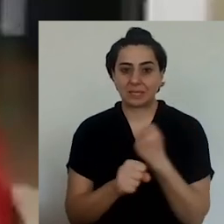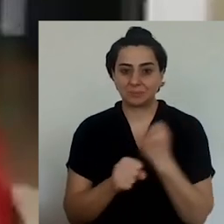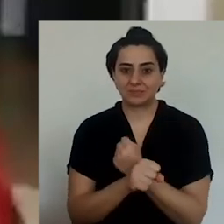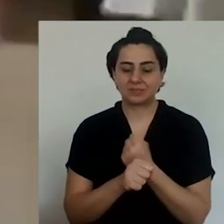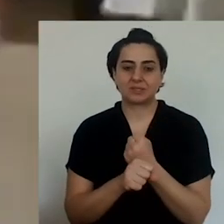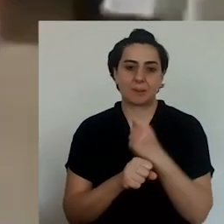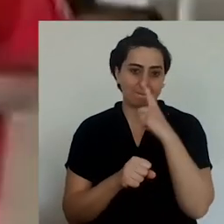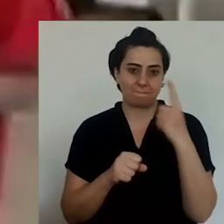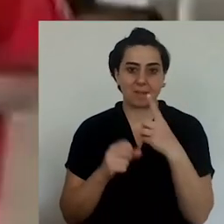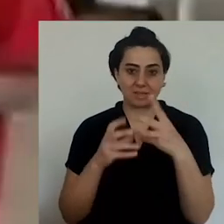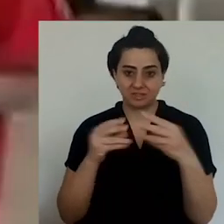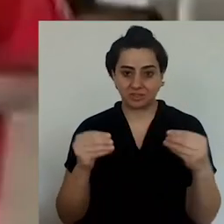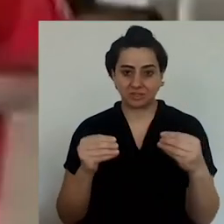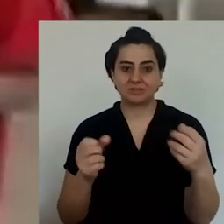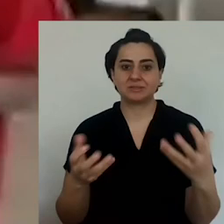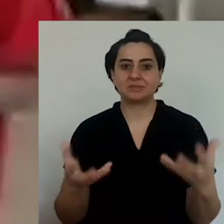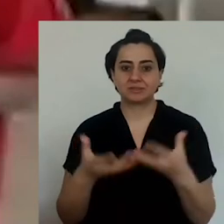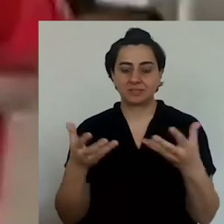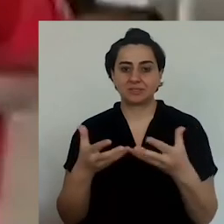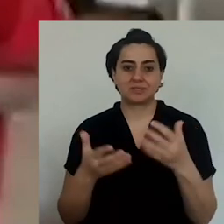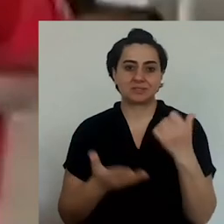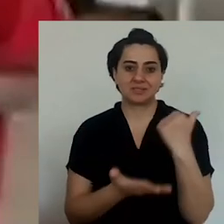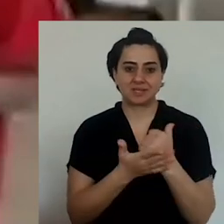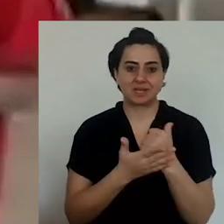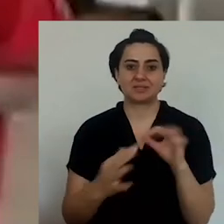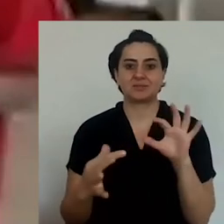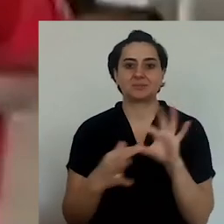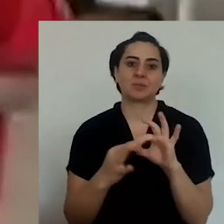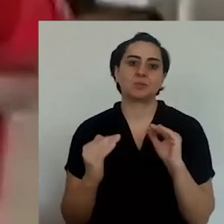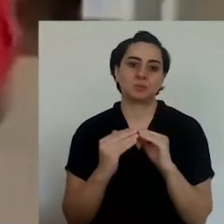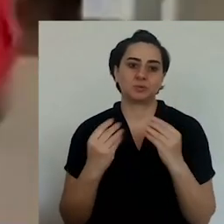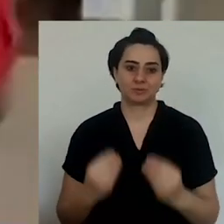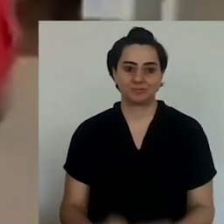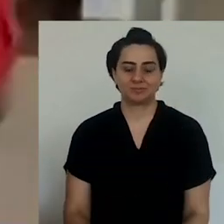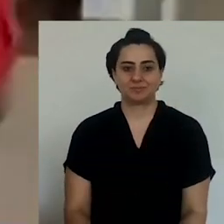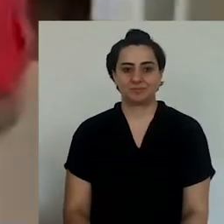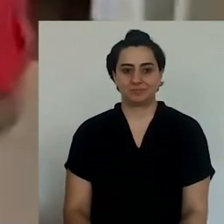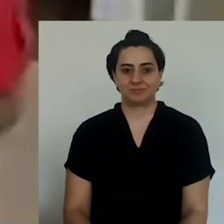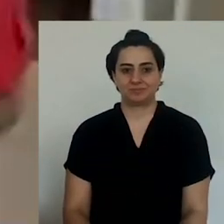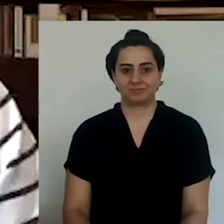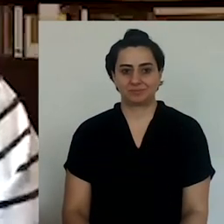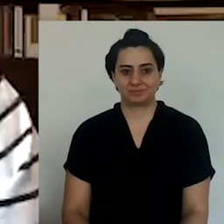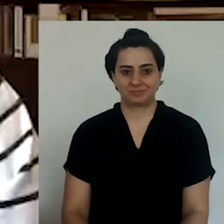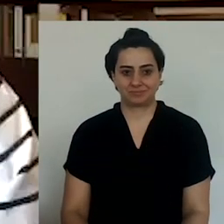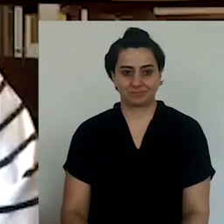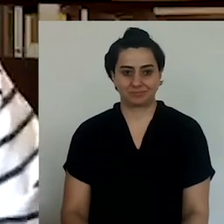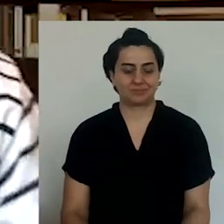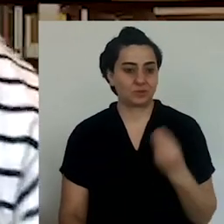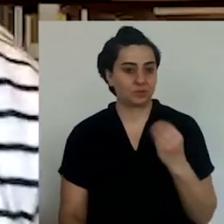And in fact, aubergine salad with garlic and rakı. I would recommend that.